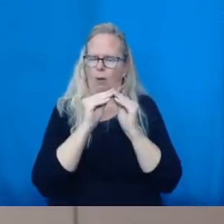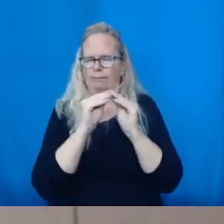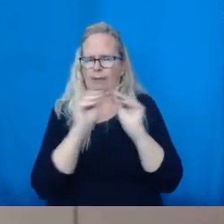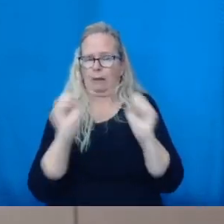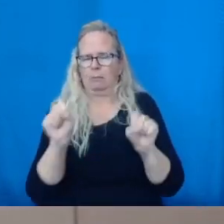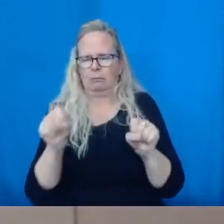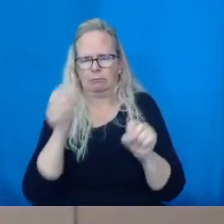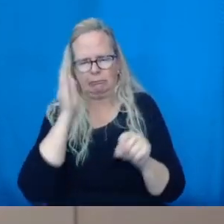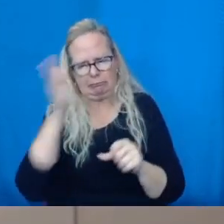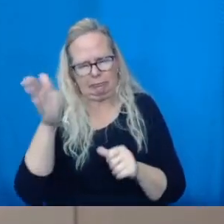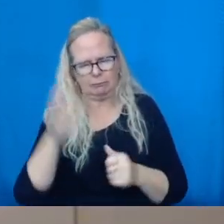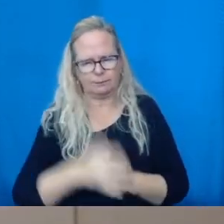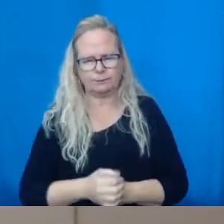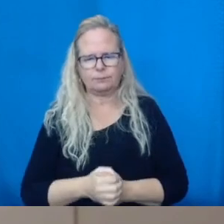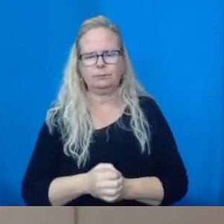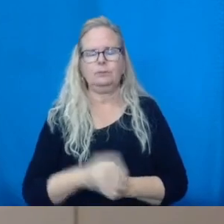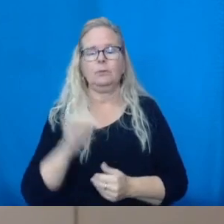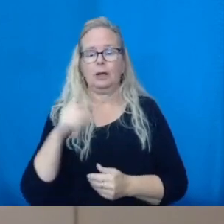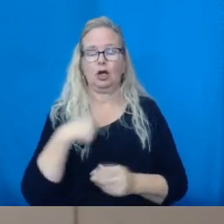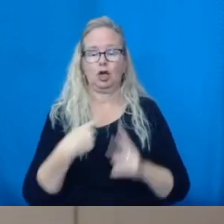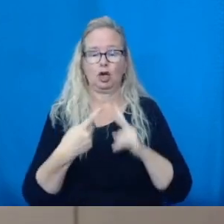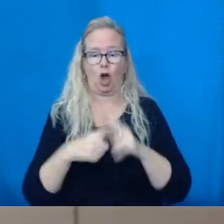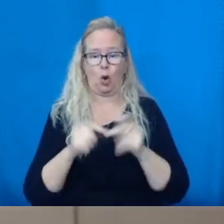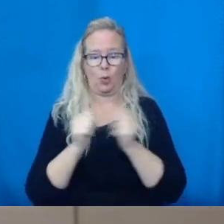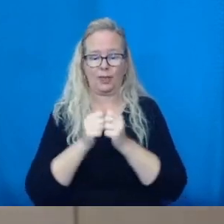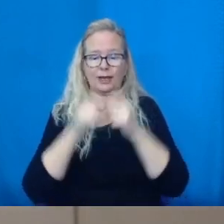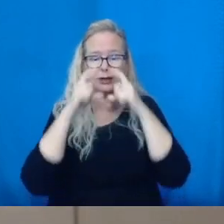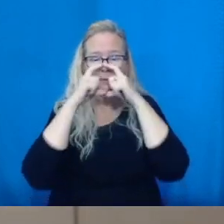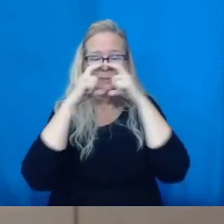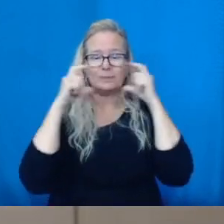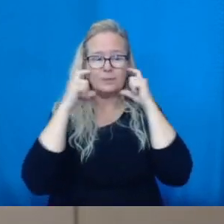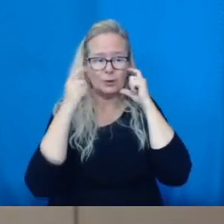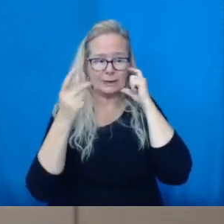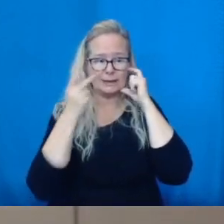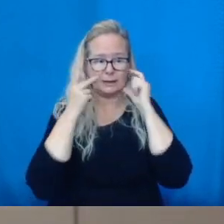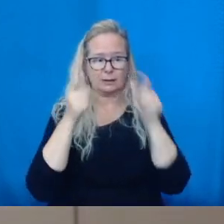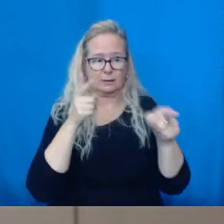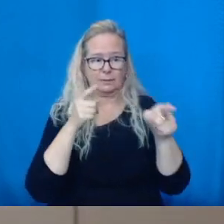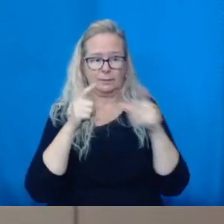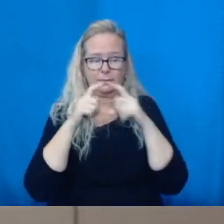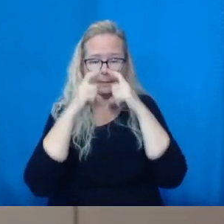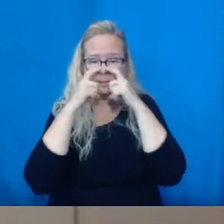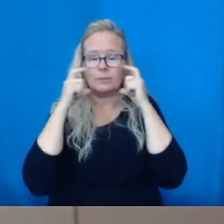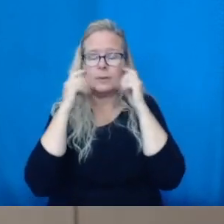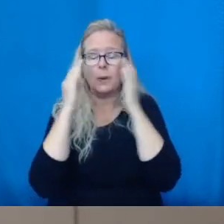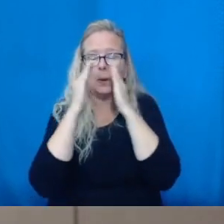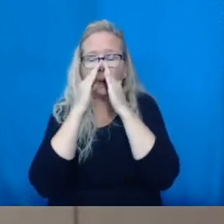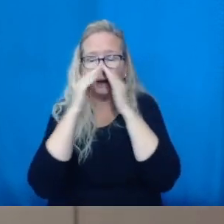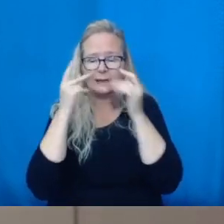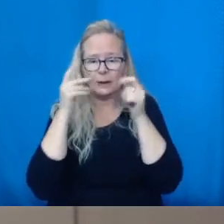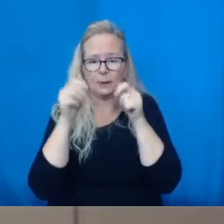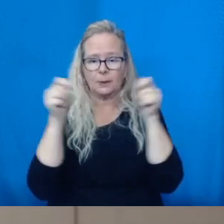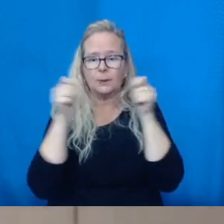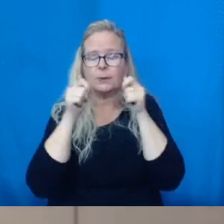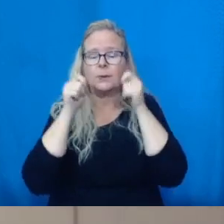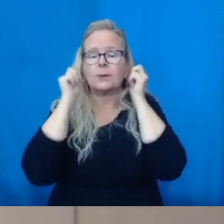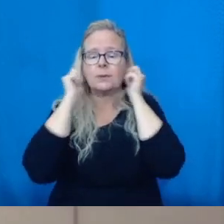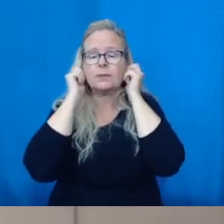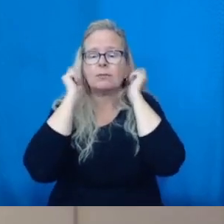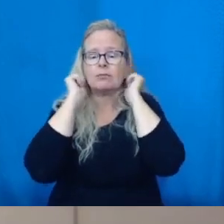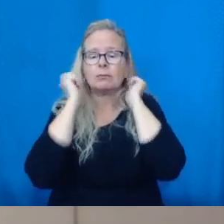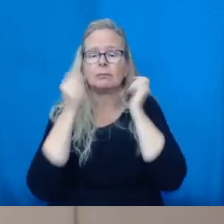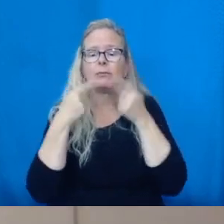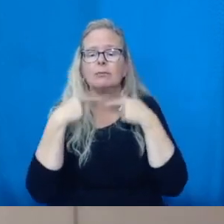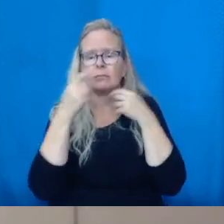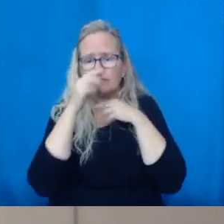And it's actually decent at filtering aerosols. However, you can see it's not the best fit. So there's some gaps